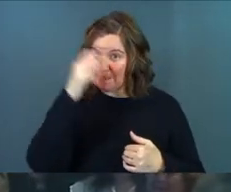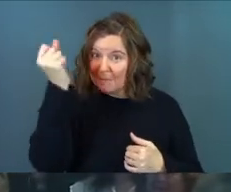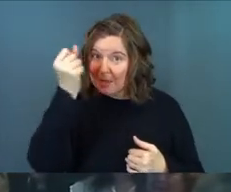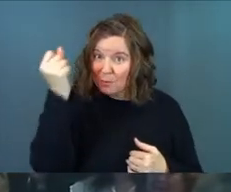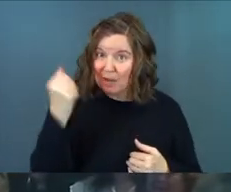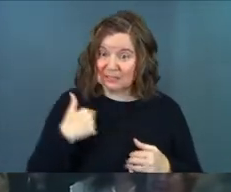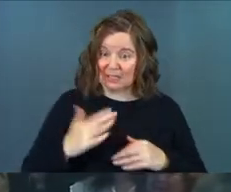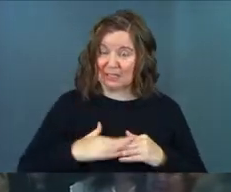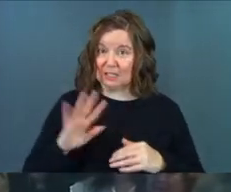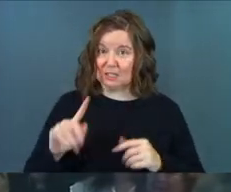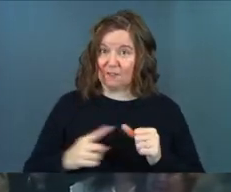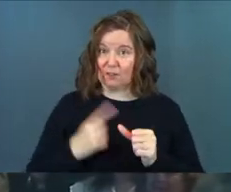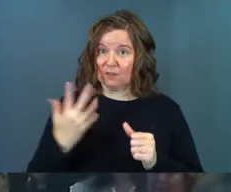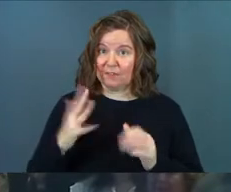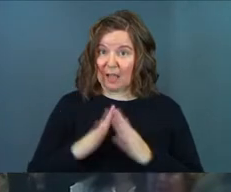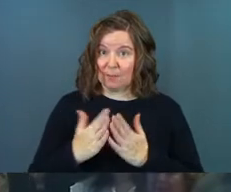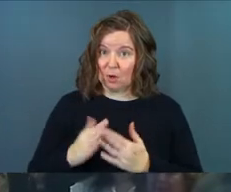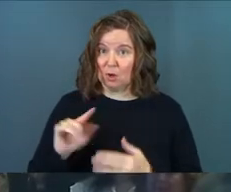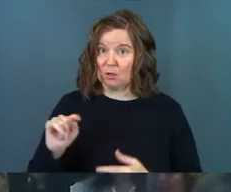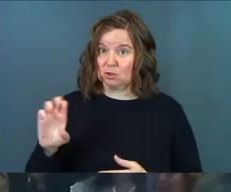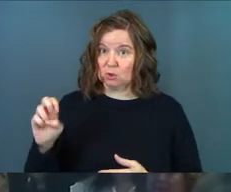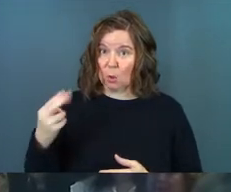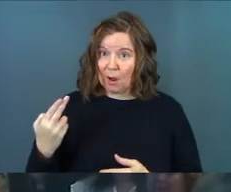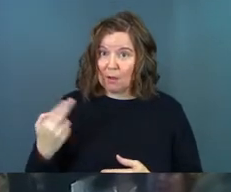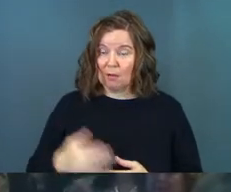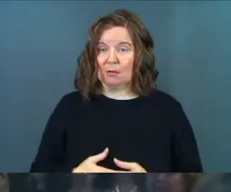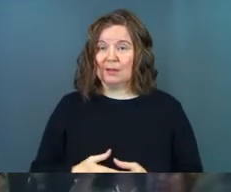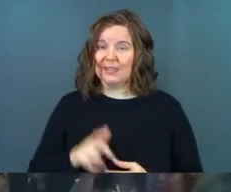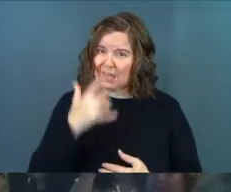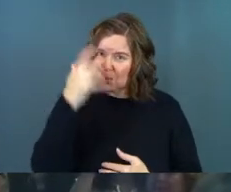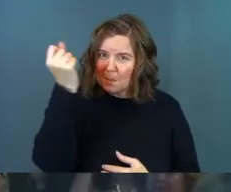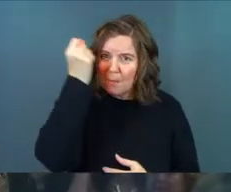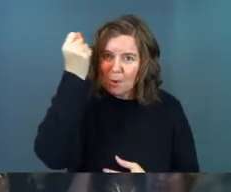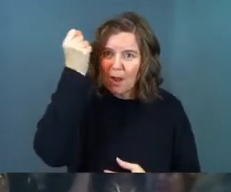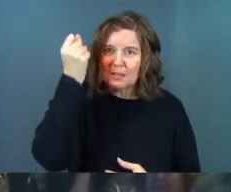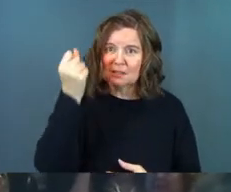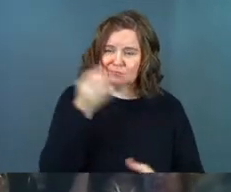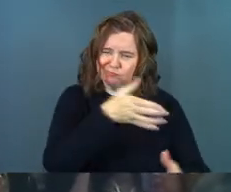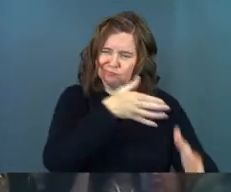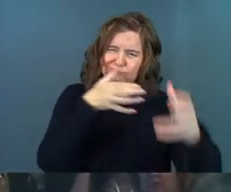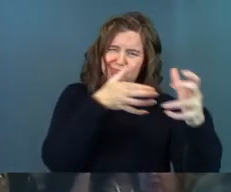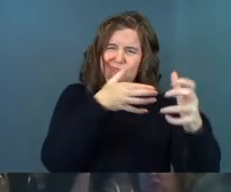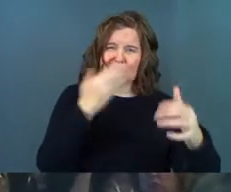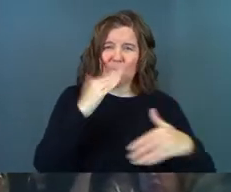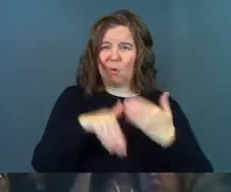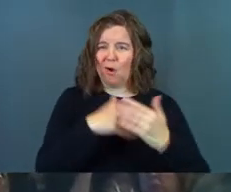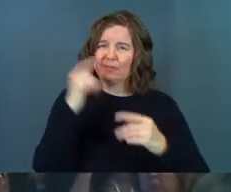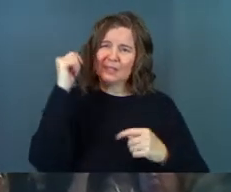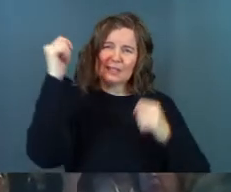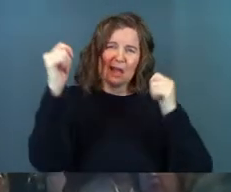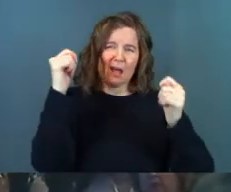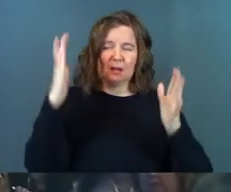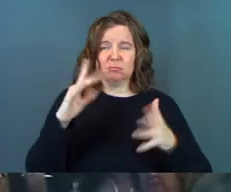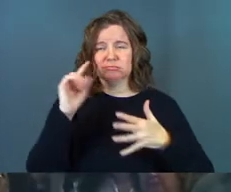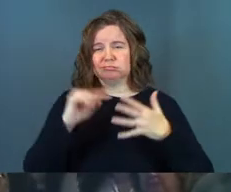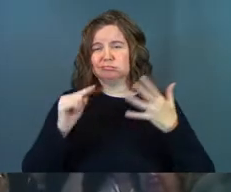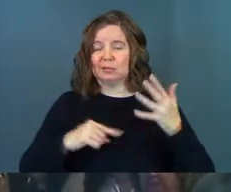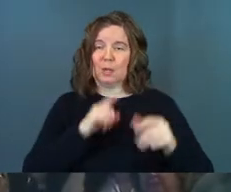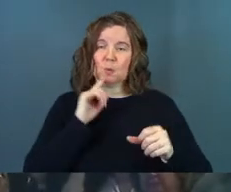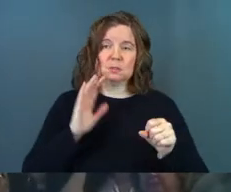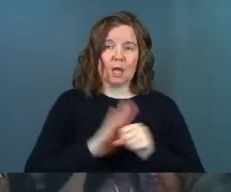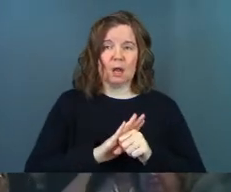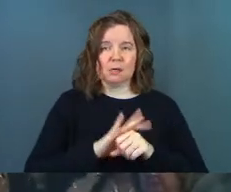memorized, at least the first five books, the Torah, they'd have memorized. They knew all of this theology. They were